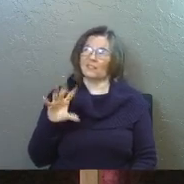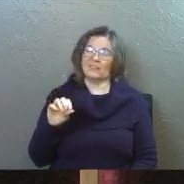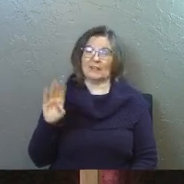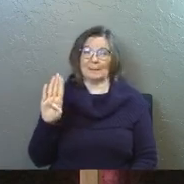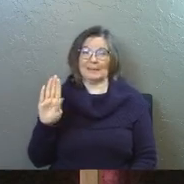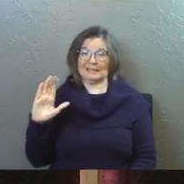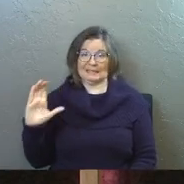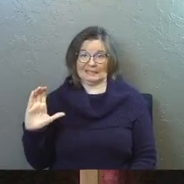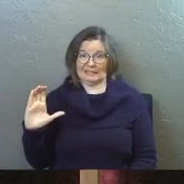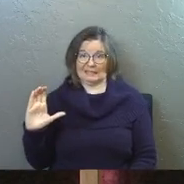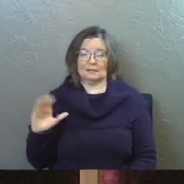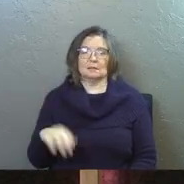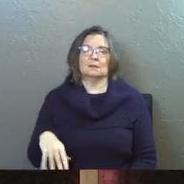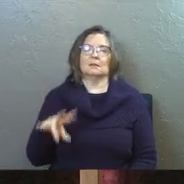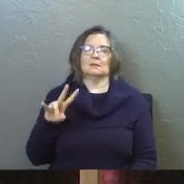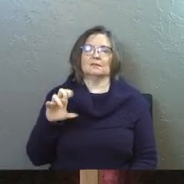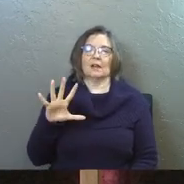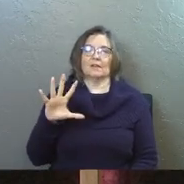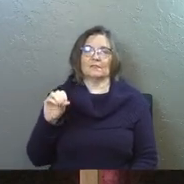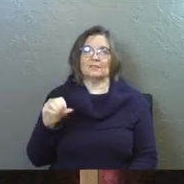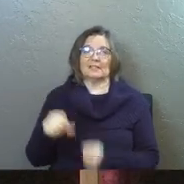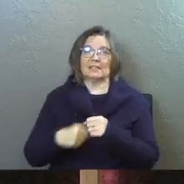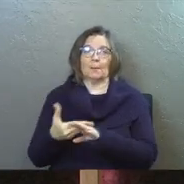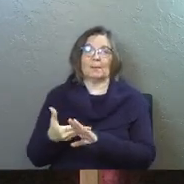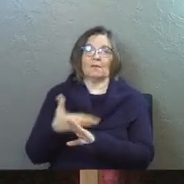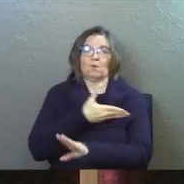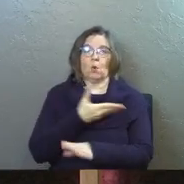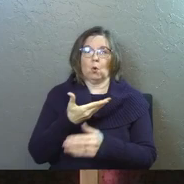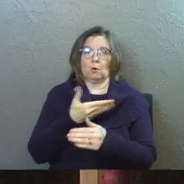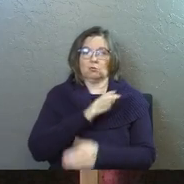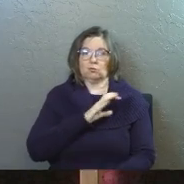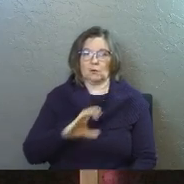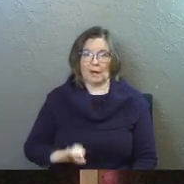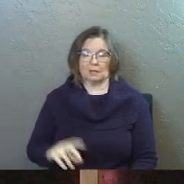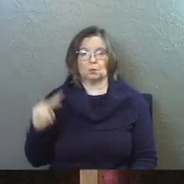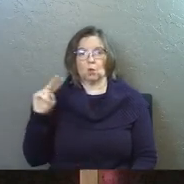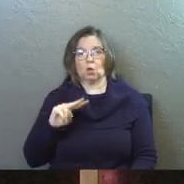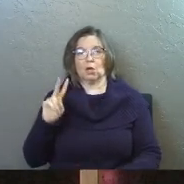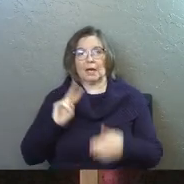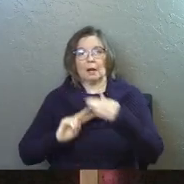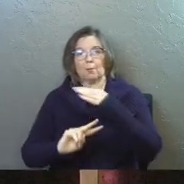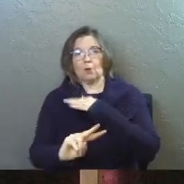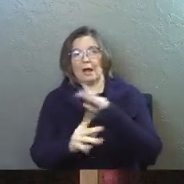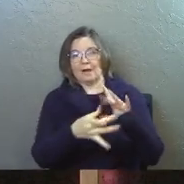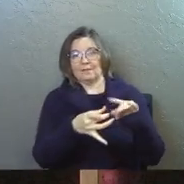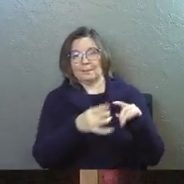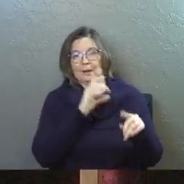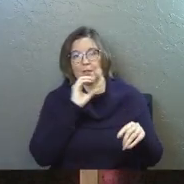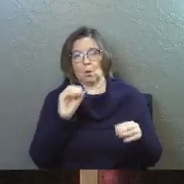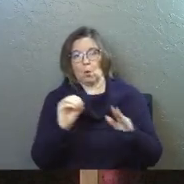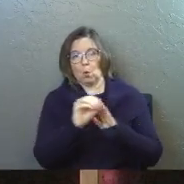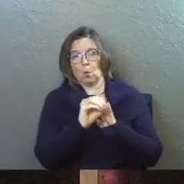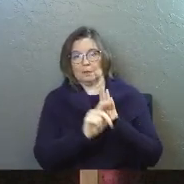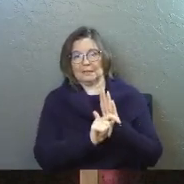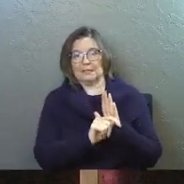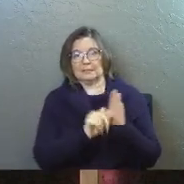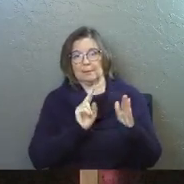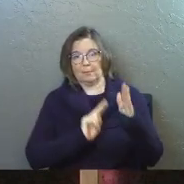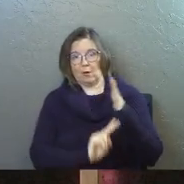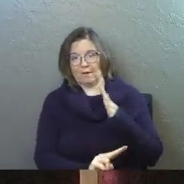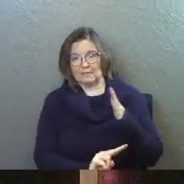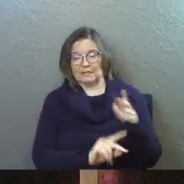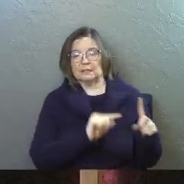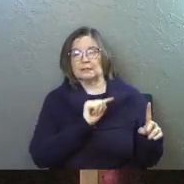BC, 750 years before Christ. We're going to look at a prophecy by this Old Testament prophet.